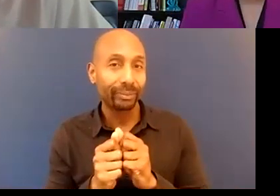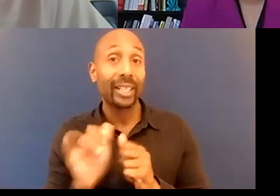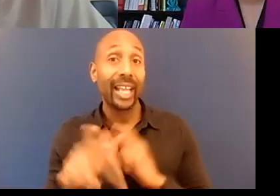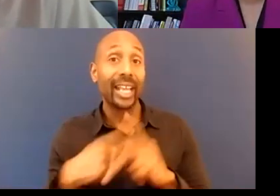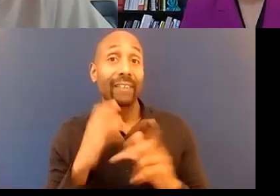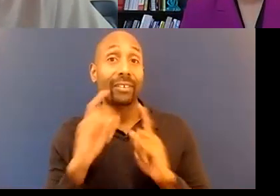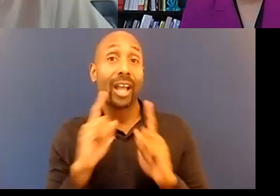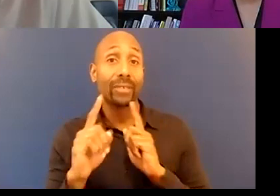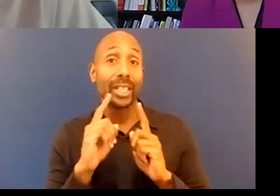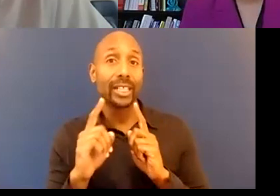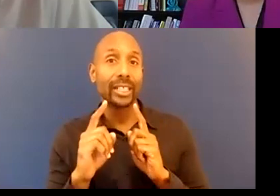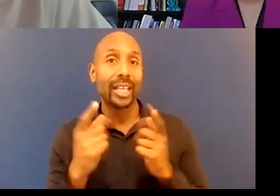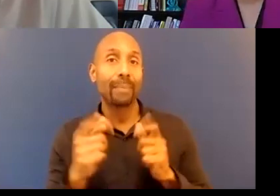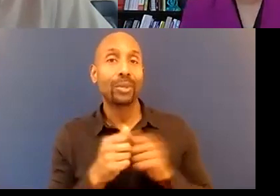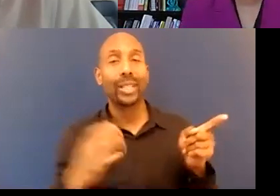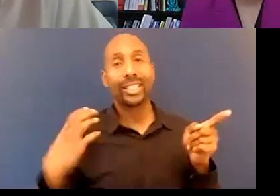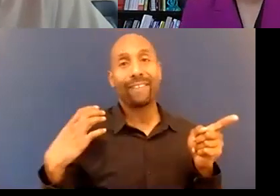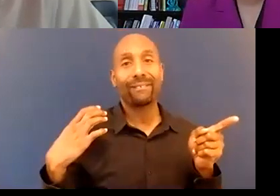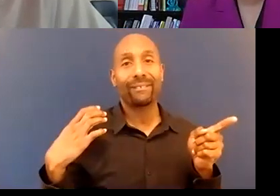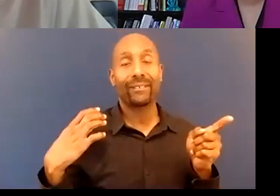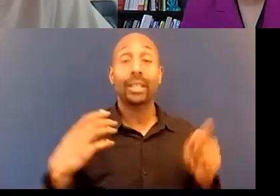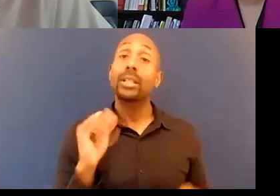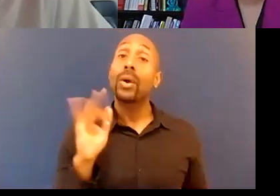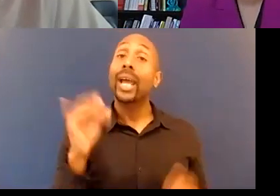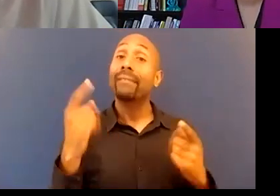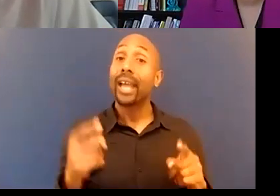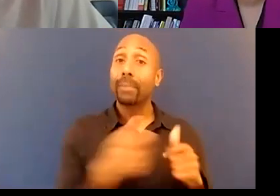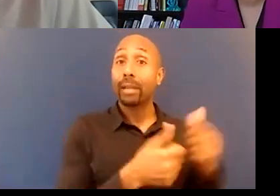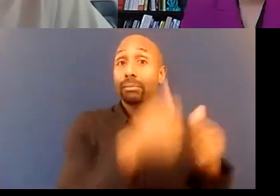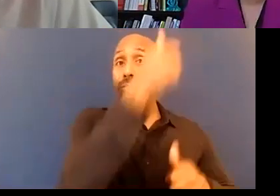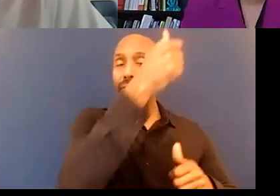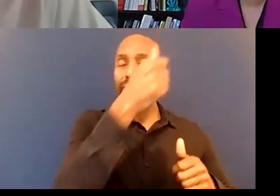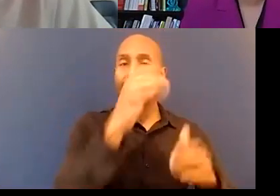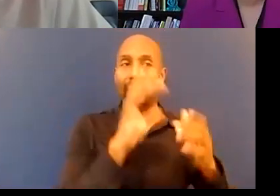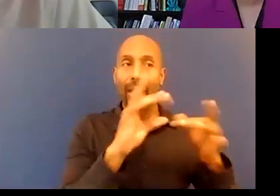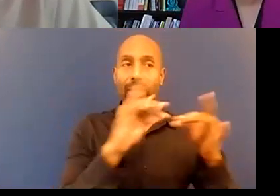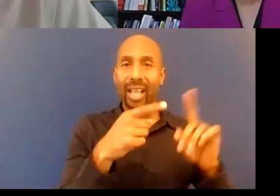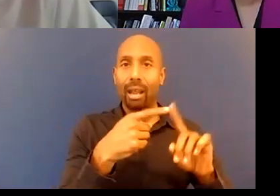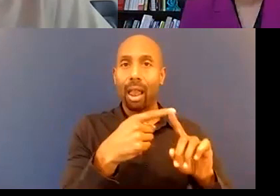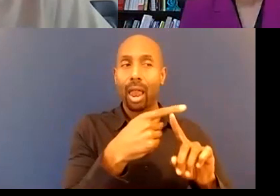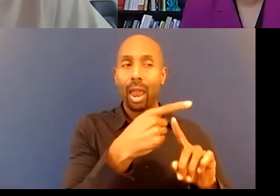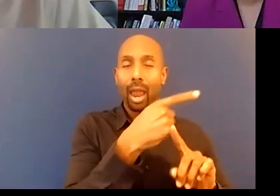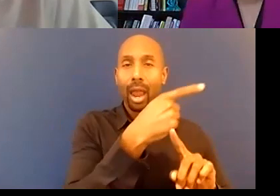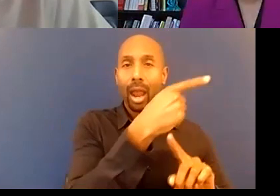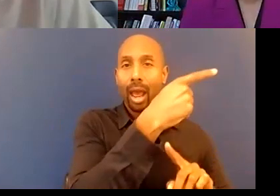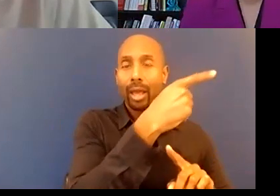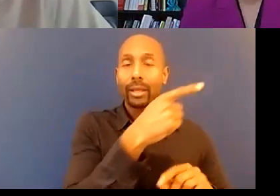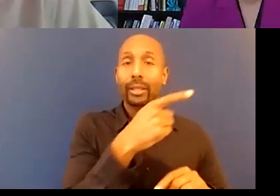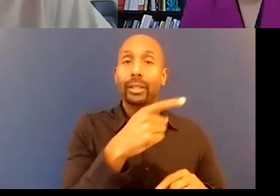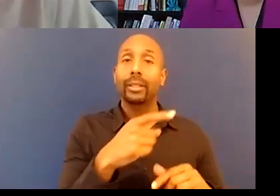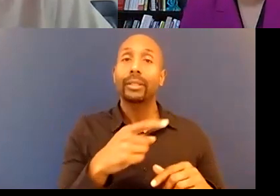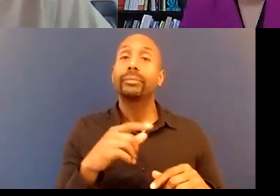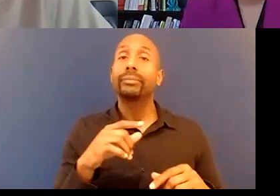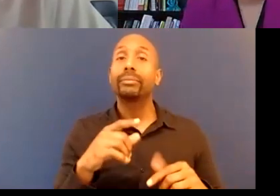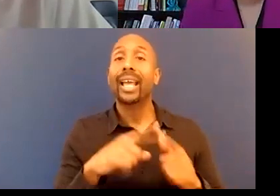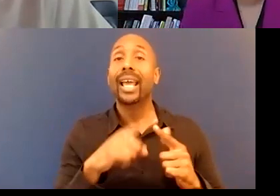if one one steps to the side and and gets approached by a colleague and they ask for their opinion about what do you think and they go i think it's i think